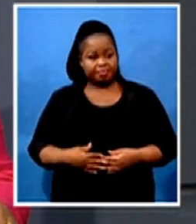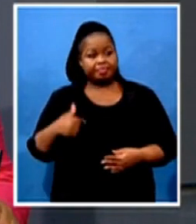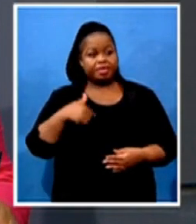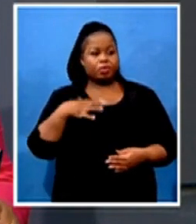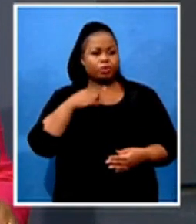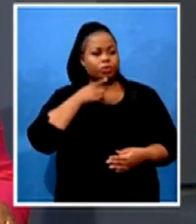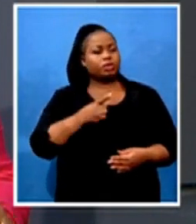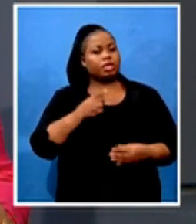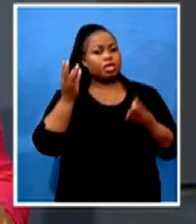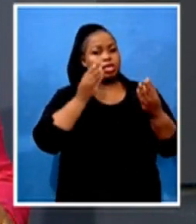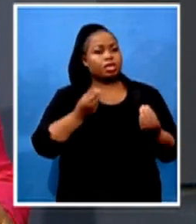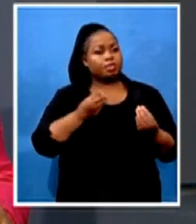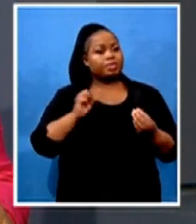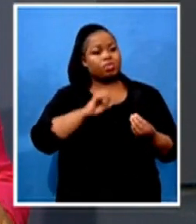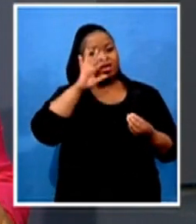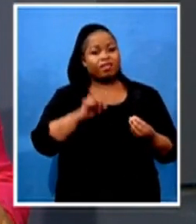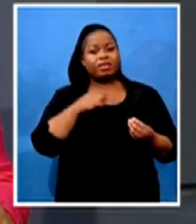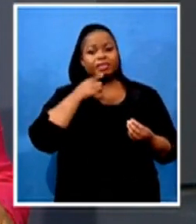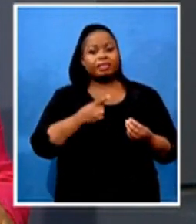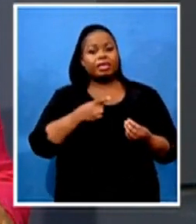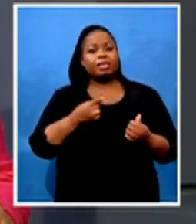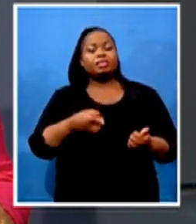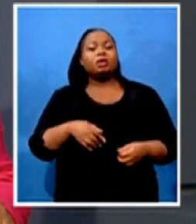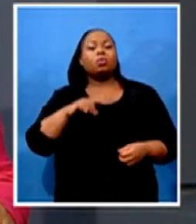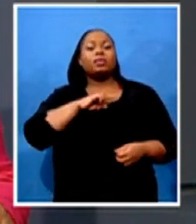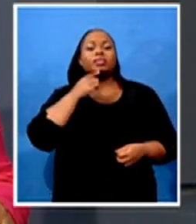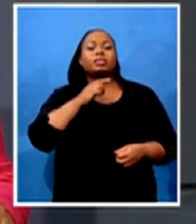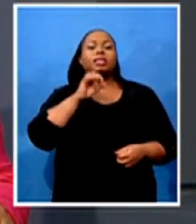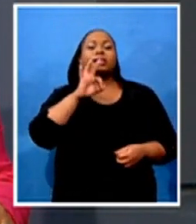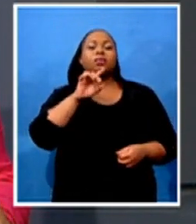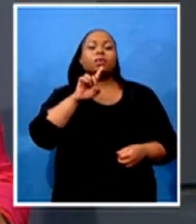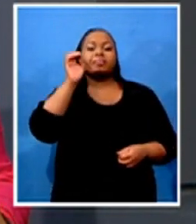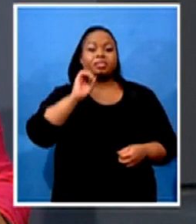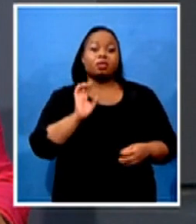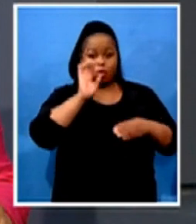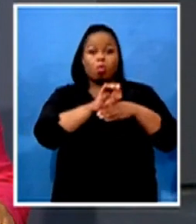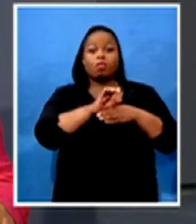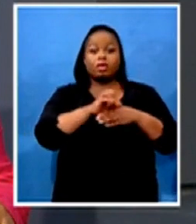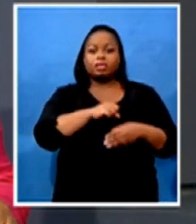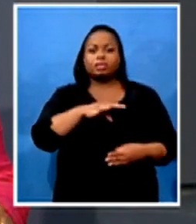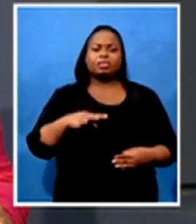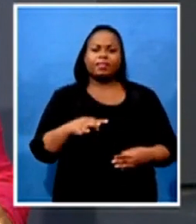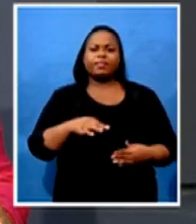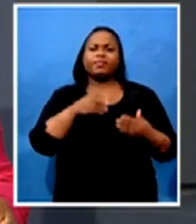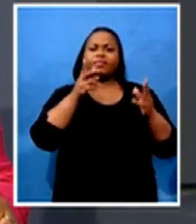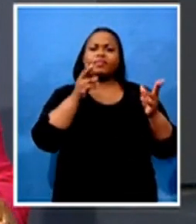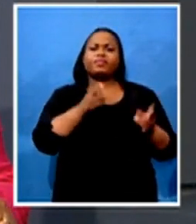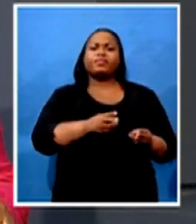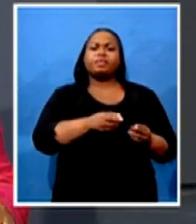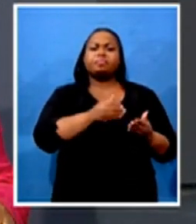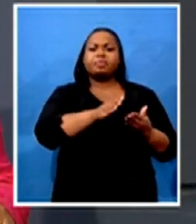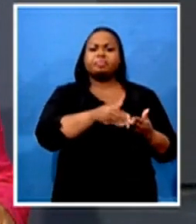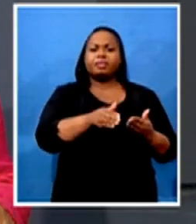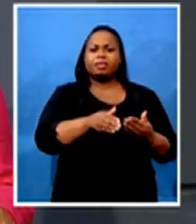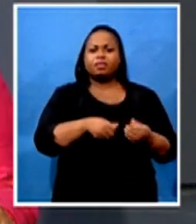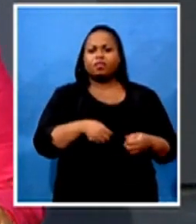unemployment figures, at about 31%, more than 31%. What portion of this makes up workers in this industry, in